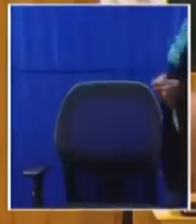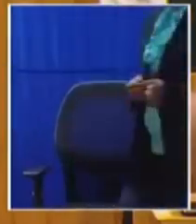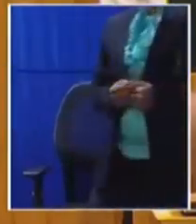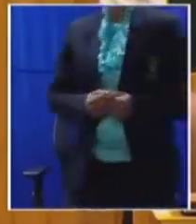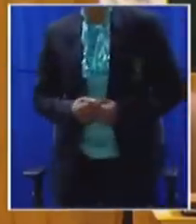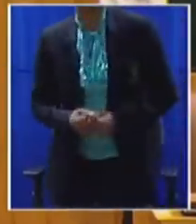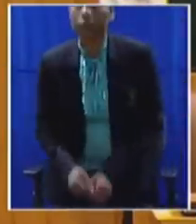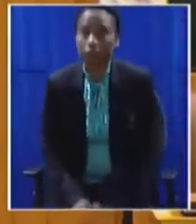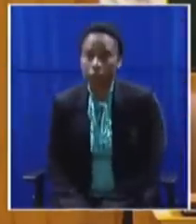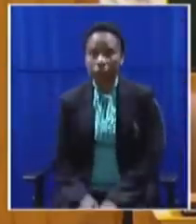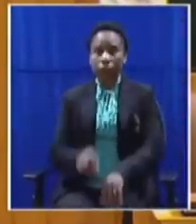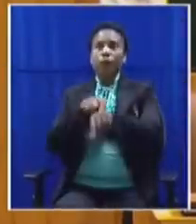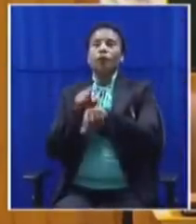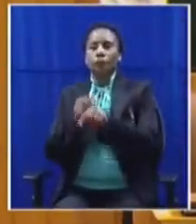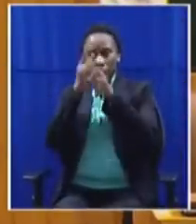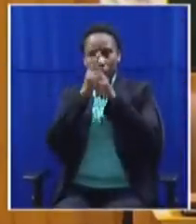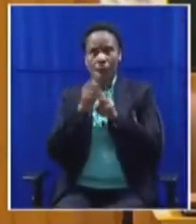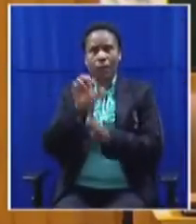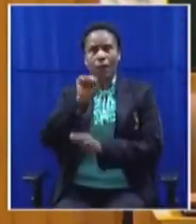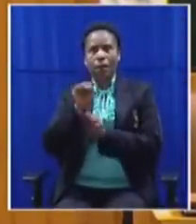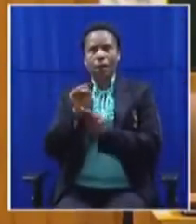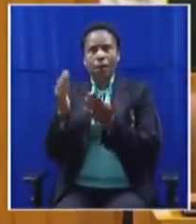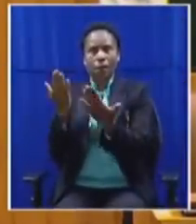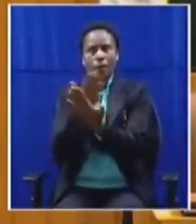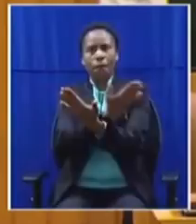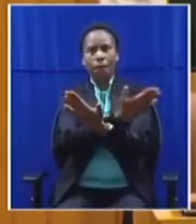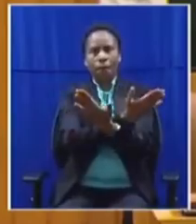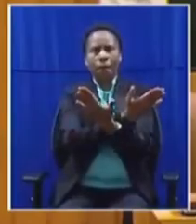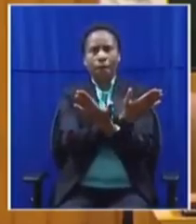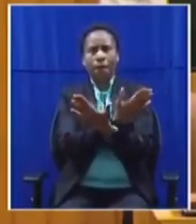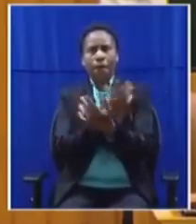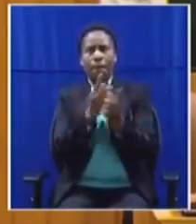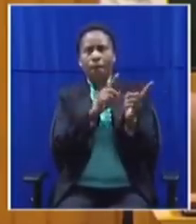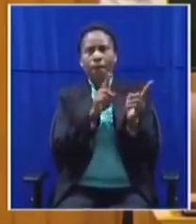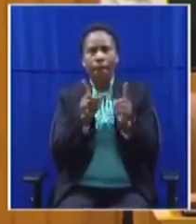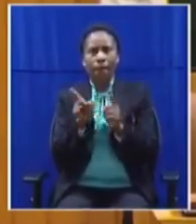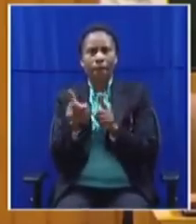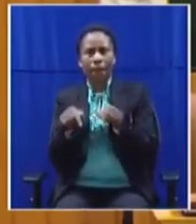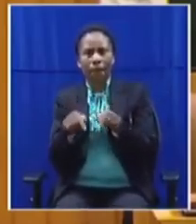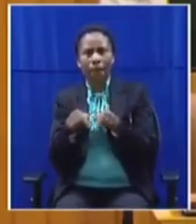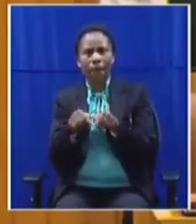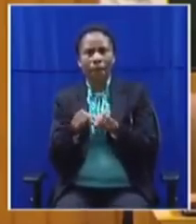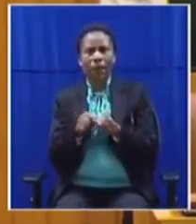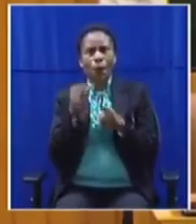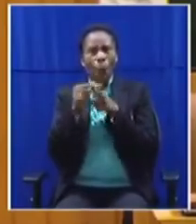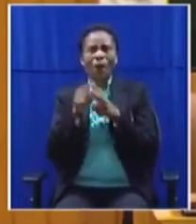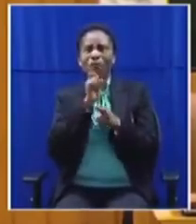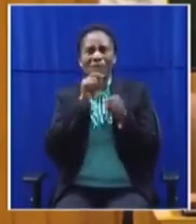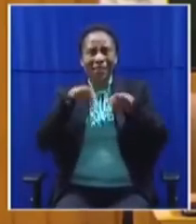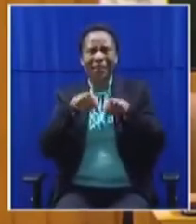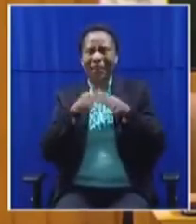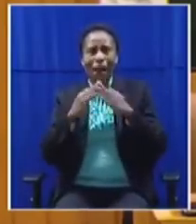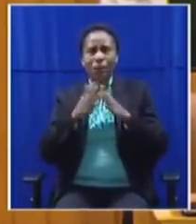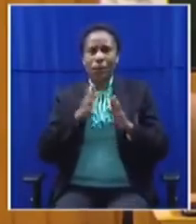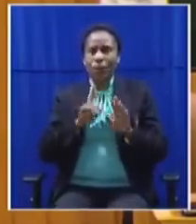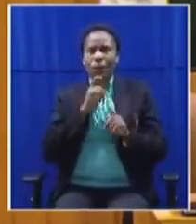Shivambo walked past this bench here, he turned back and said to the Honourable Milam, and I really don't want to use this word in the house. It